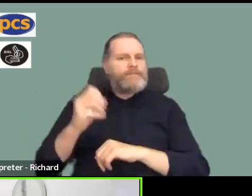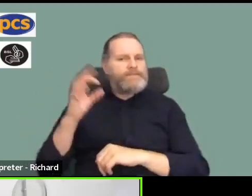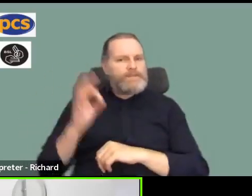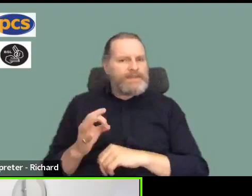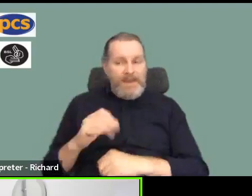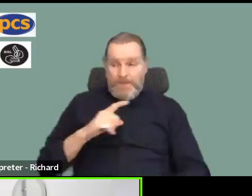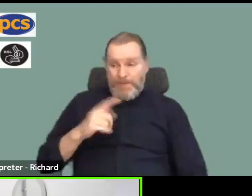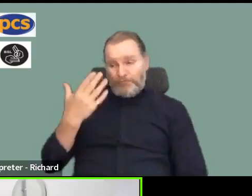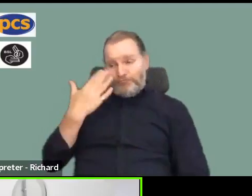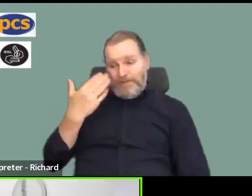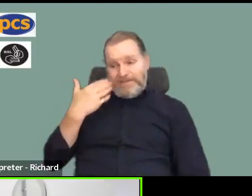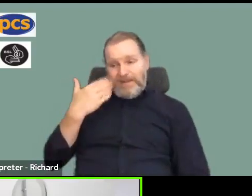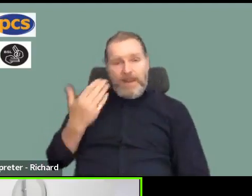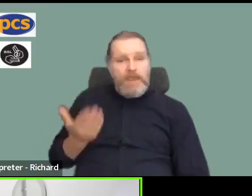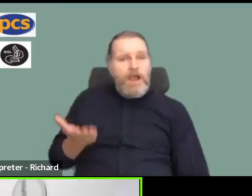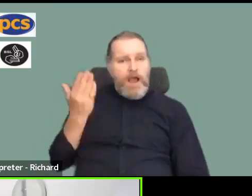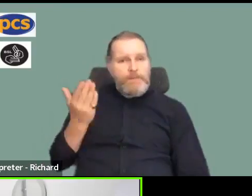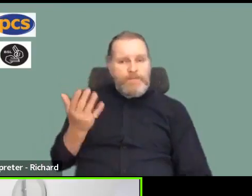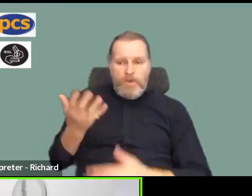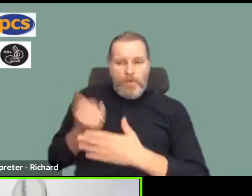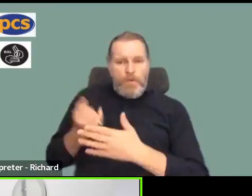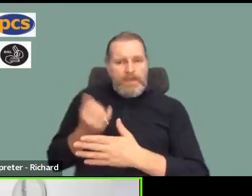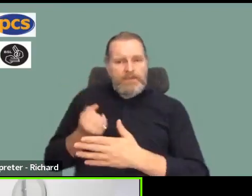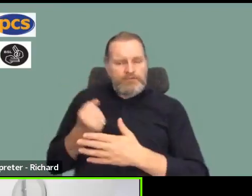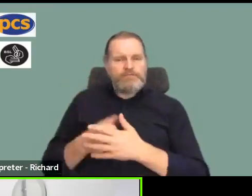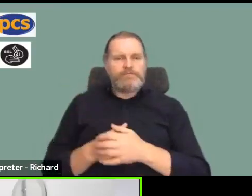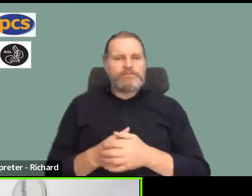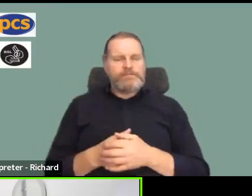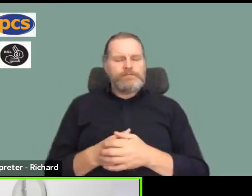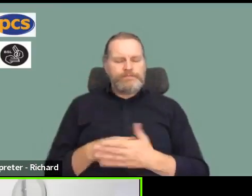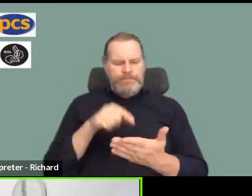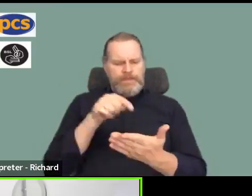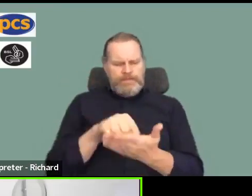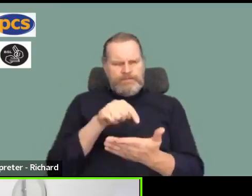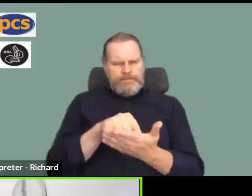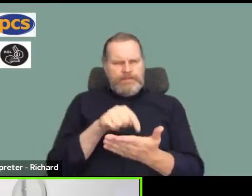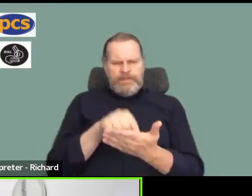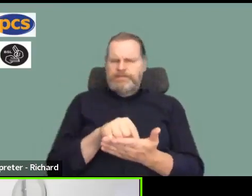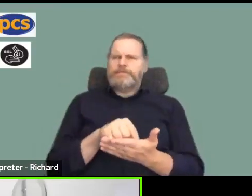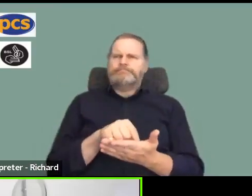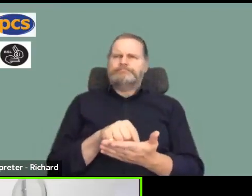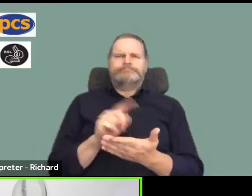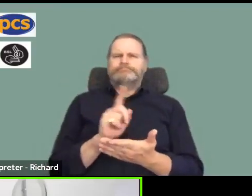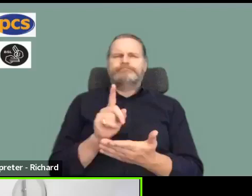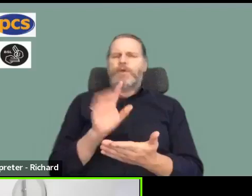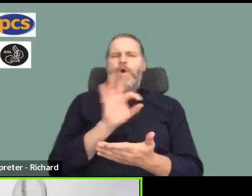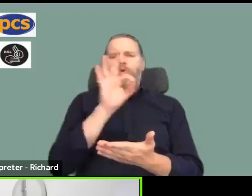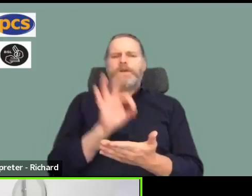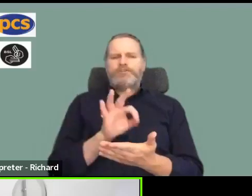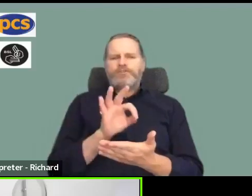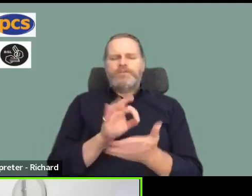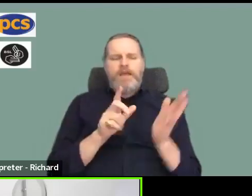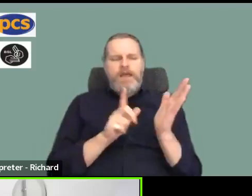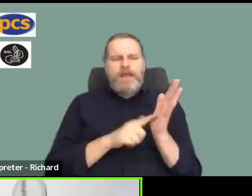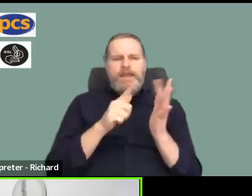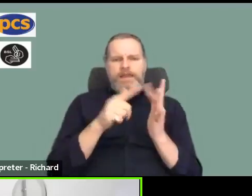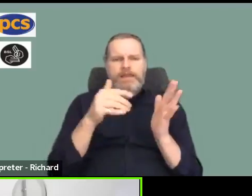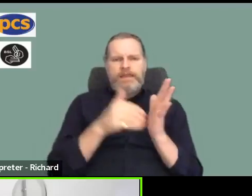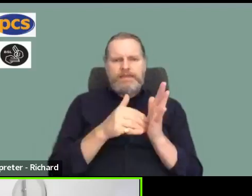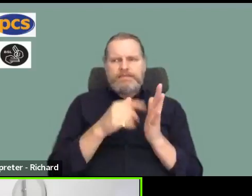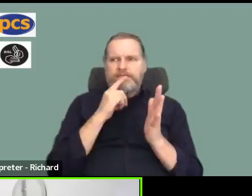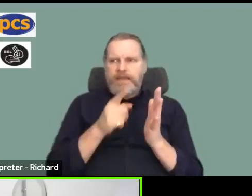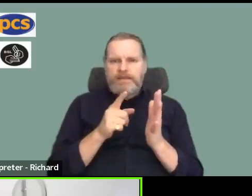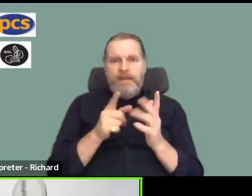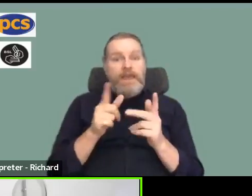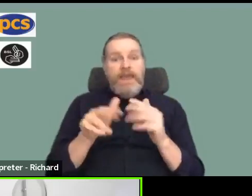And then, just – I'll read this out. It's not really a question. It's more of a statement. But Liz Noonan says, if there's no 50%,